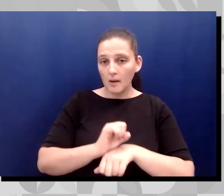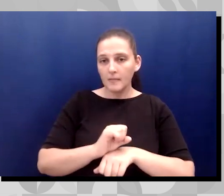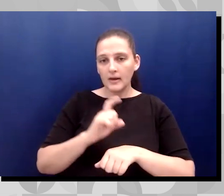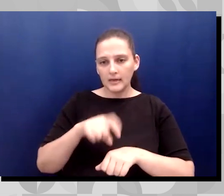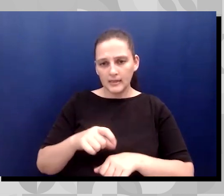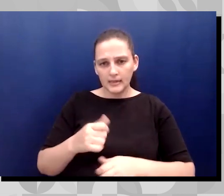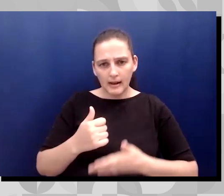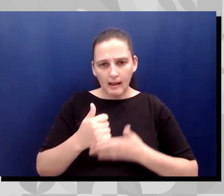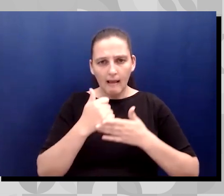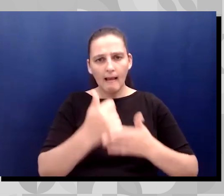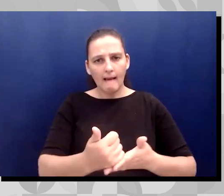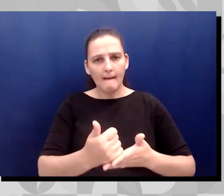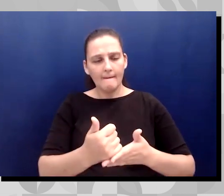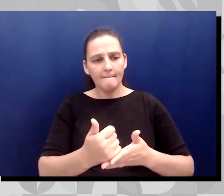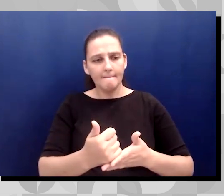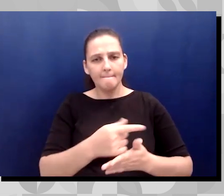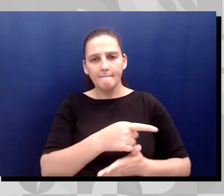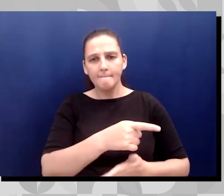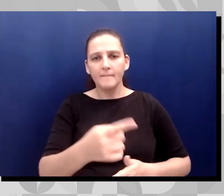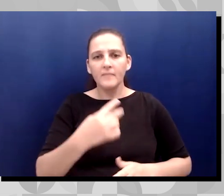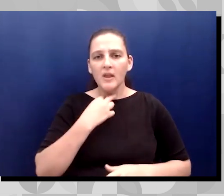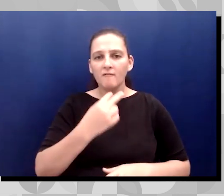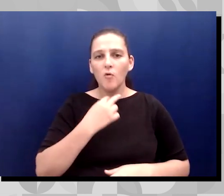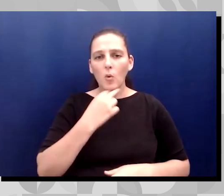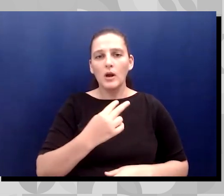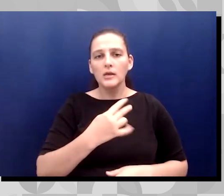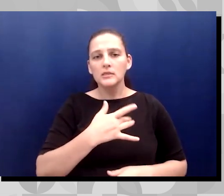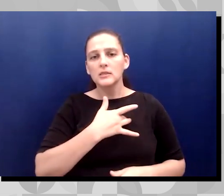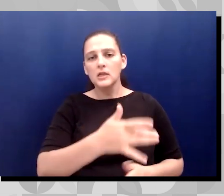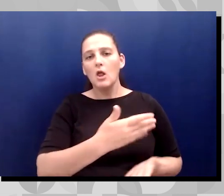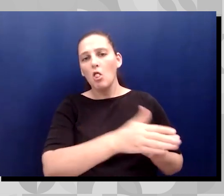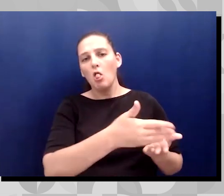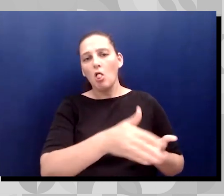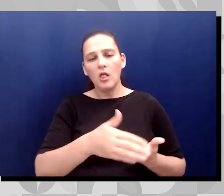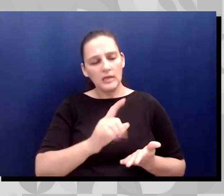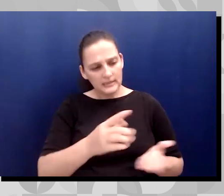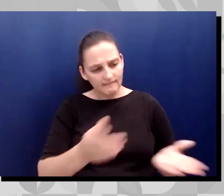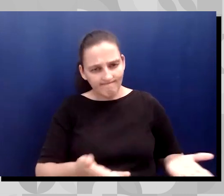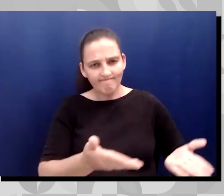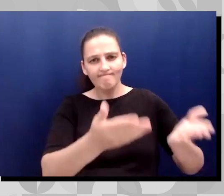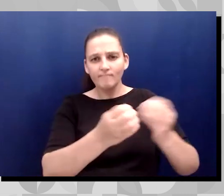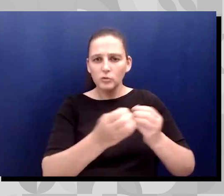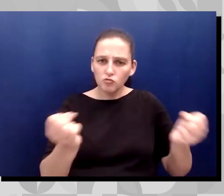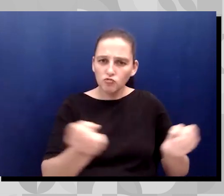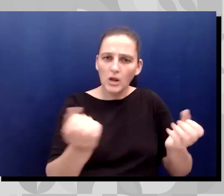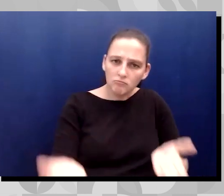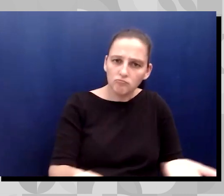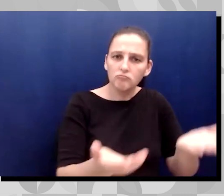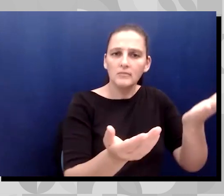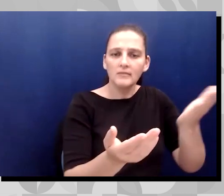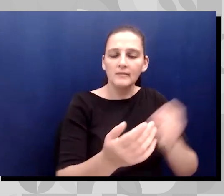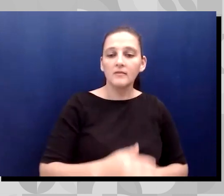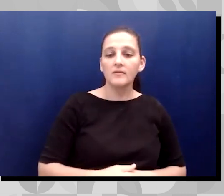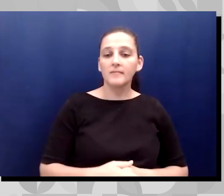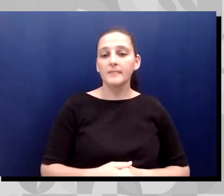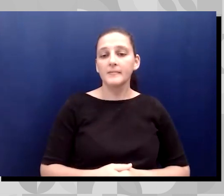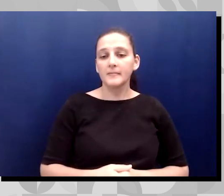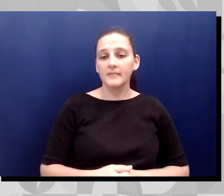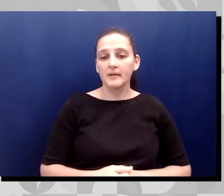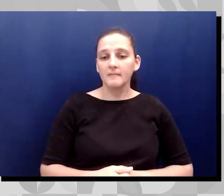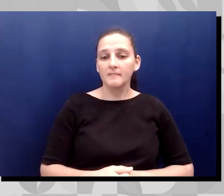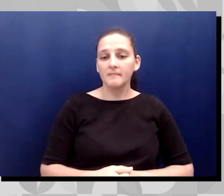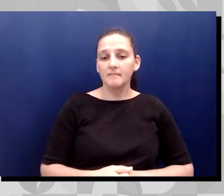who are typically used to not having a voice. Um, I have done a lot of education and being, um,